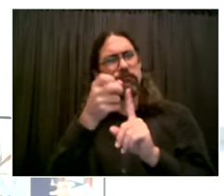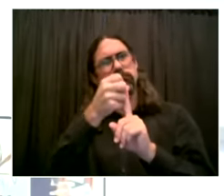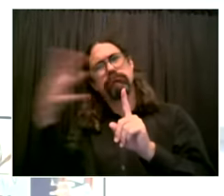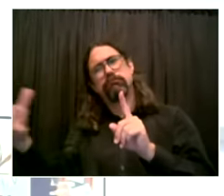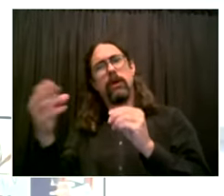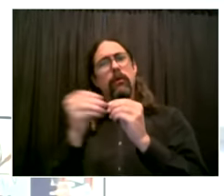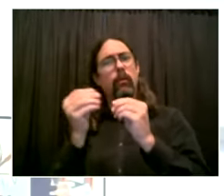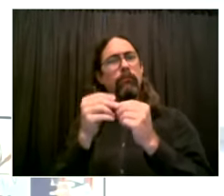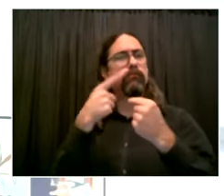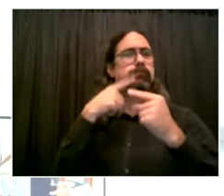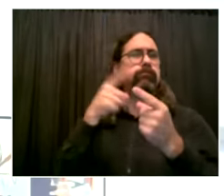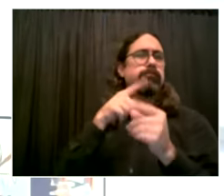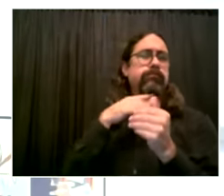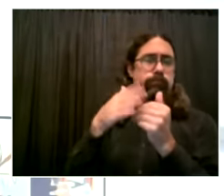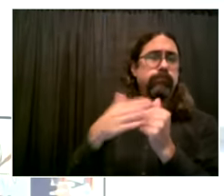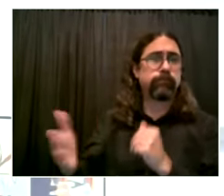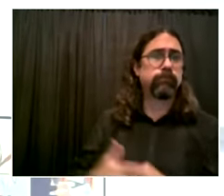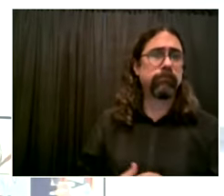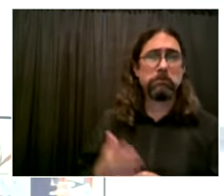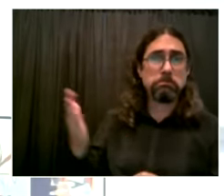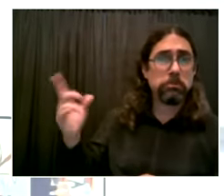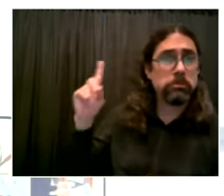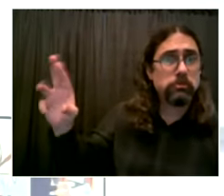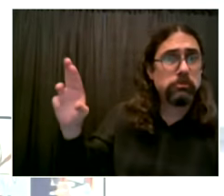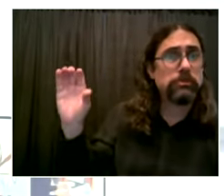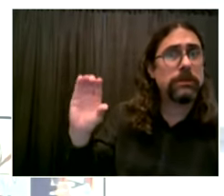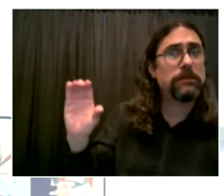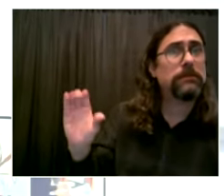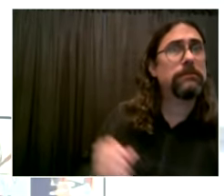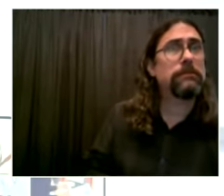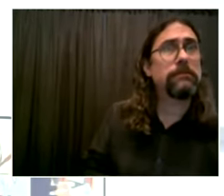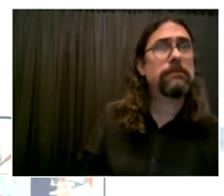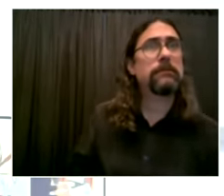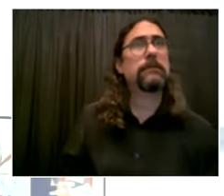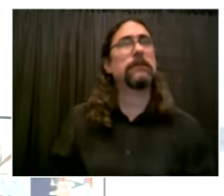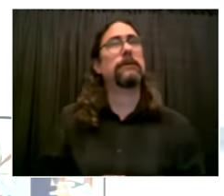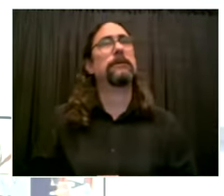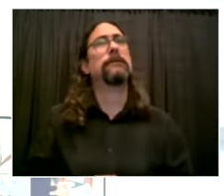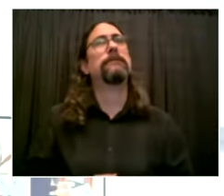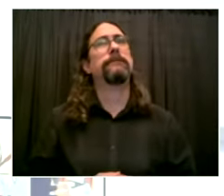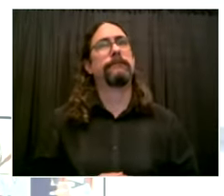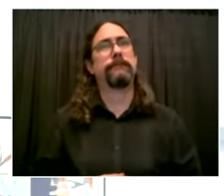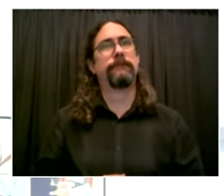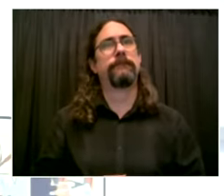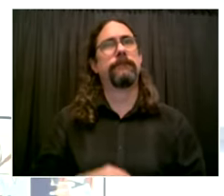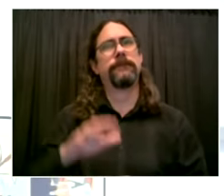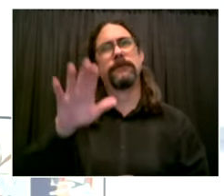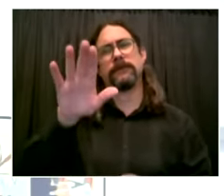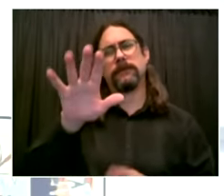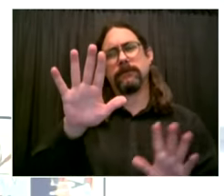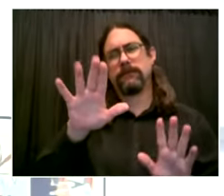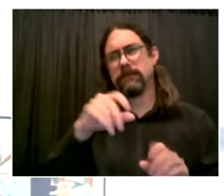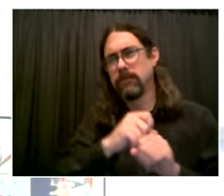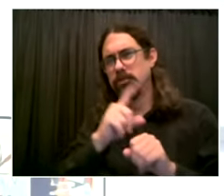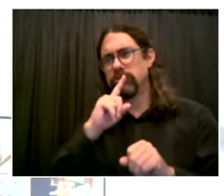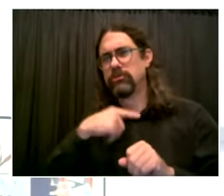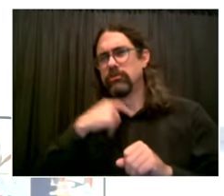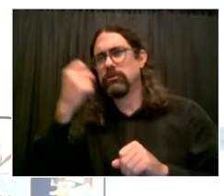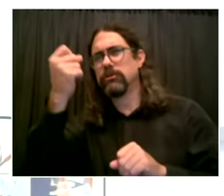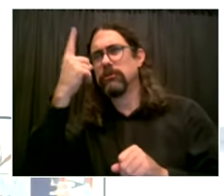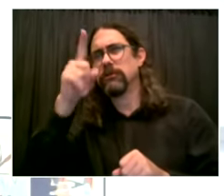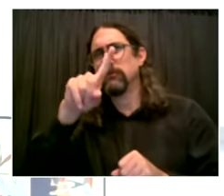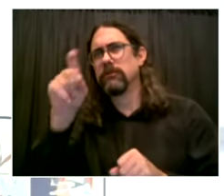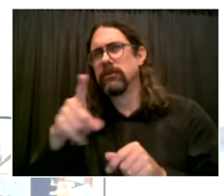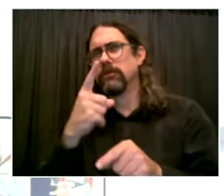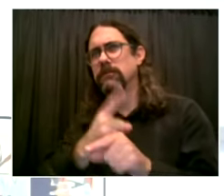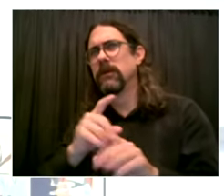uh children uh have to quarantine or isolate uh and in those instances um the department of education